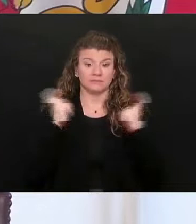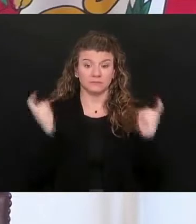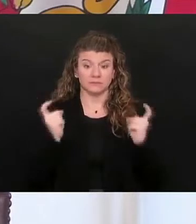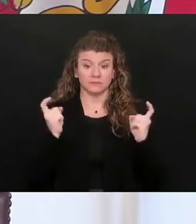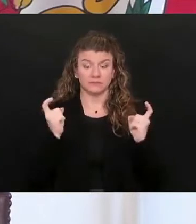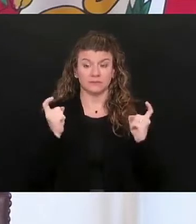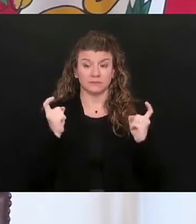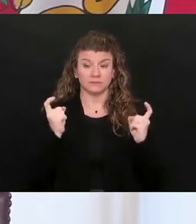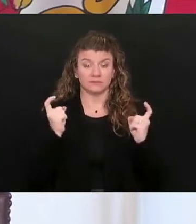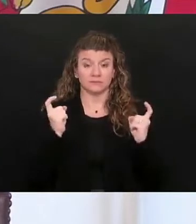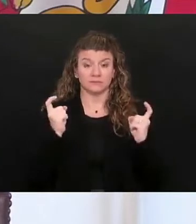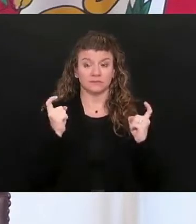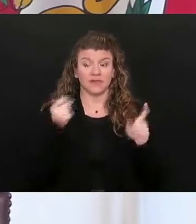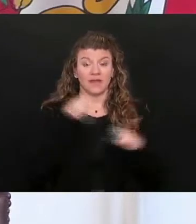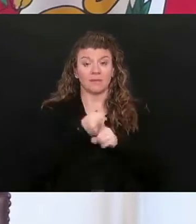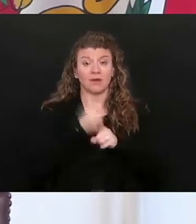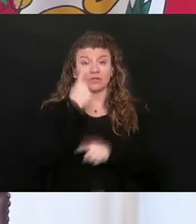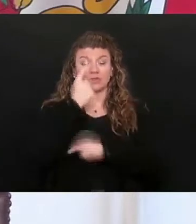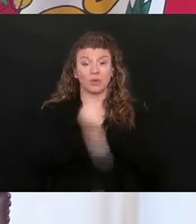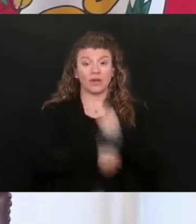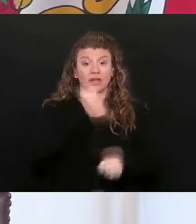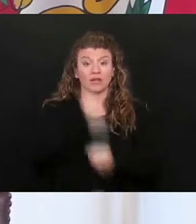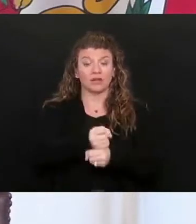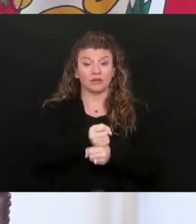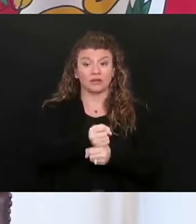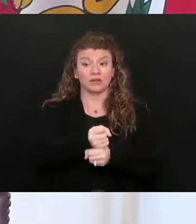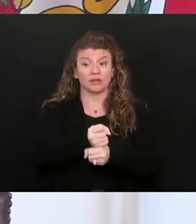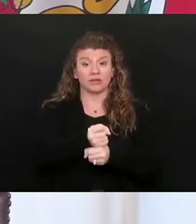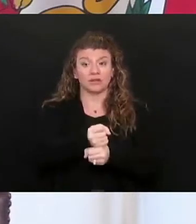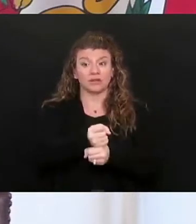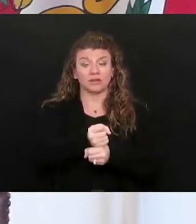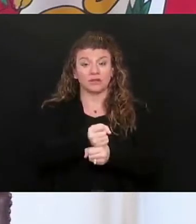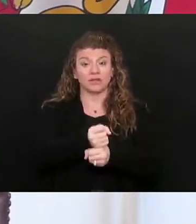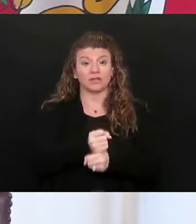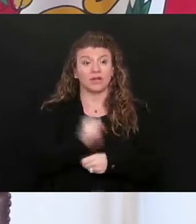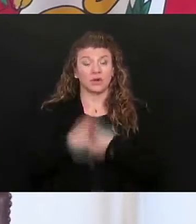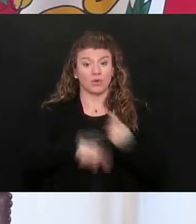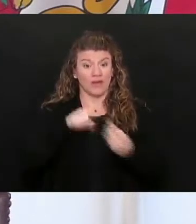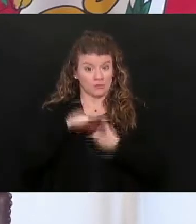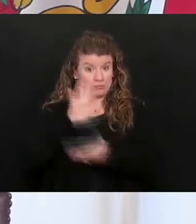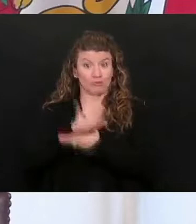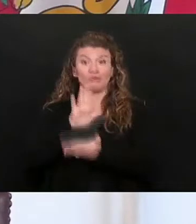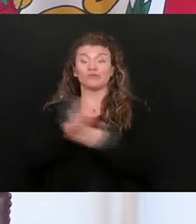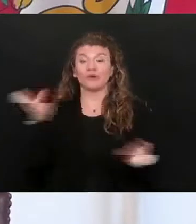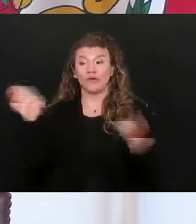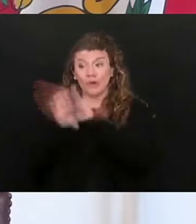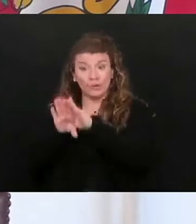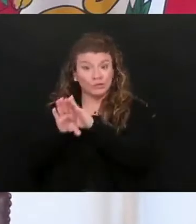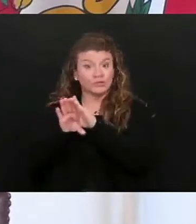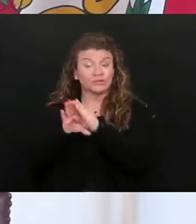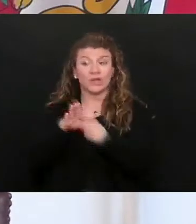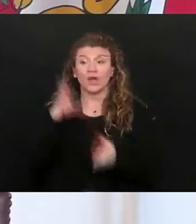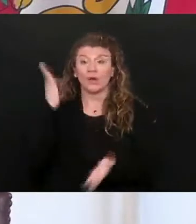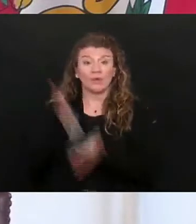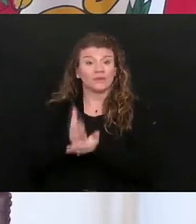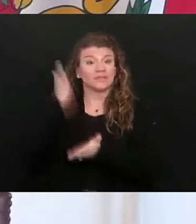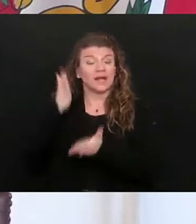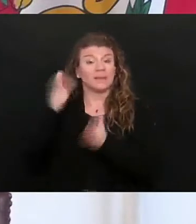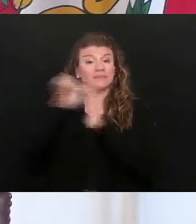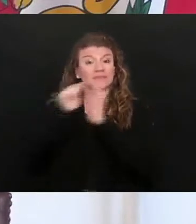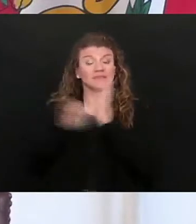It marks the one-year anniversary that I, where I closed the schools, I closed the state basketball tournament,